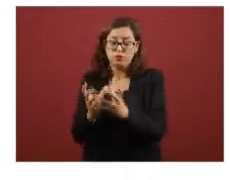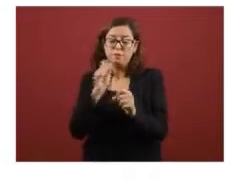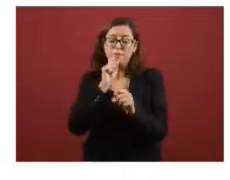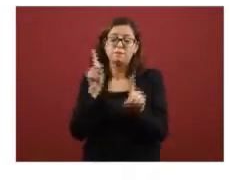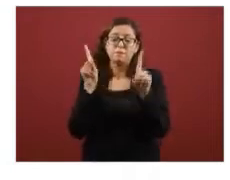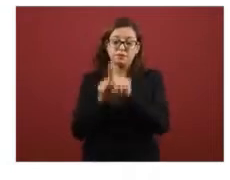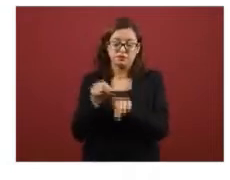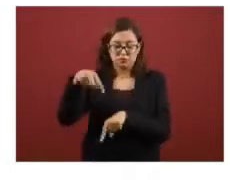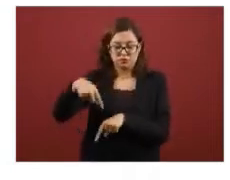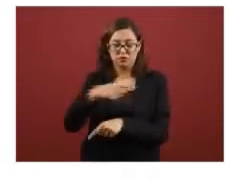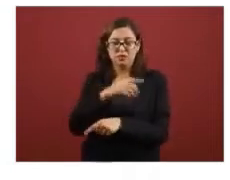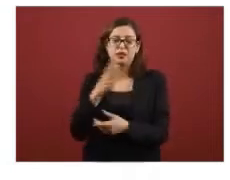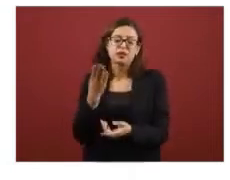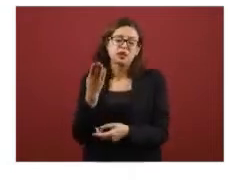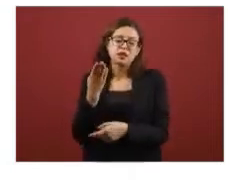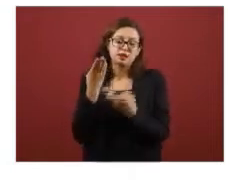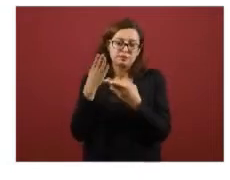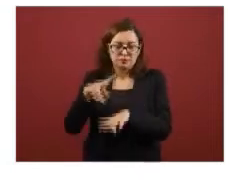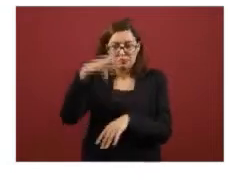as a median